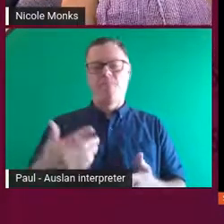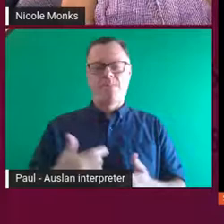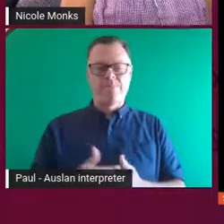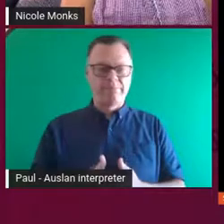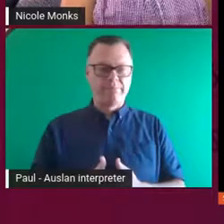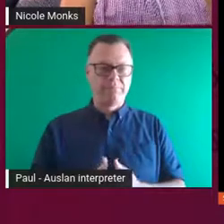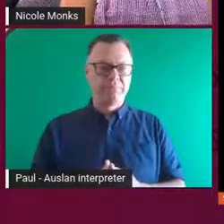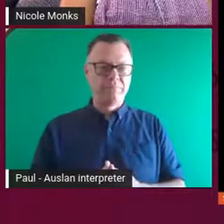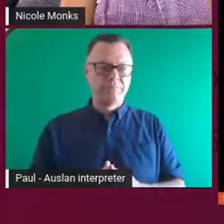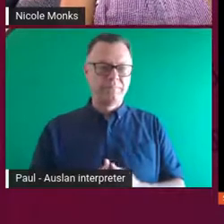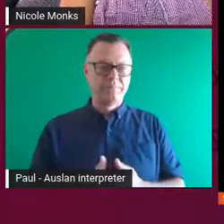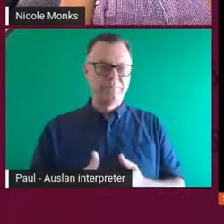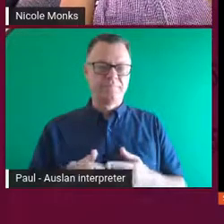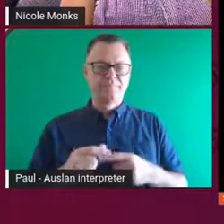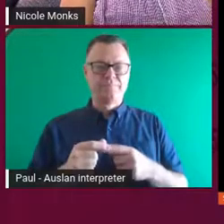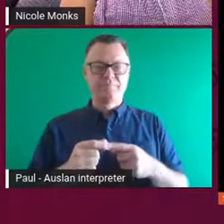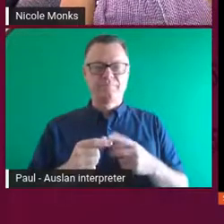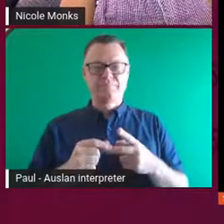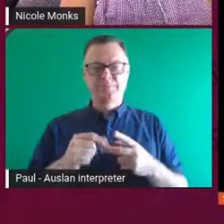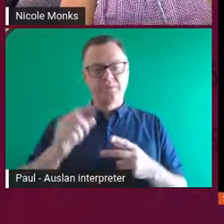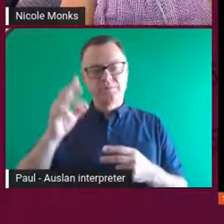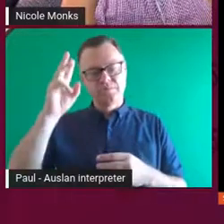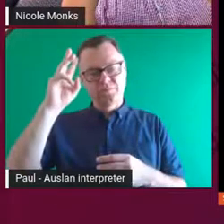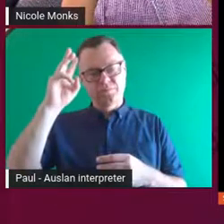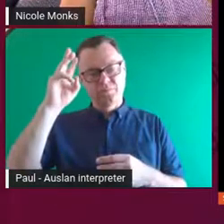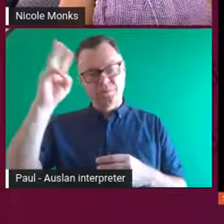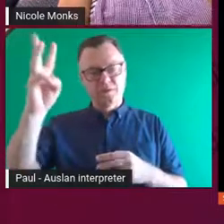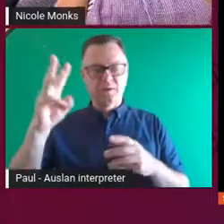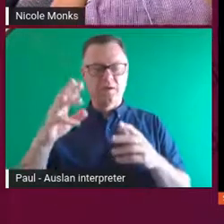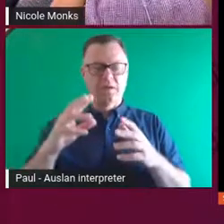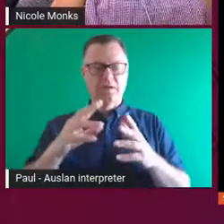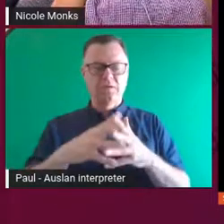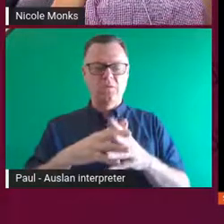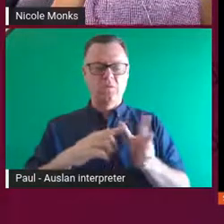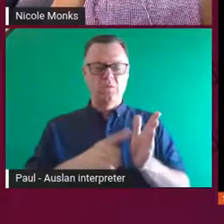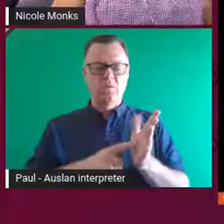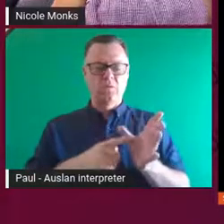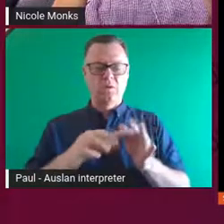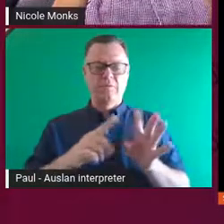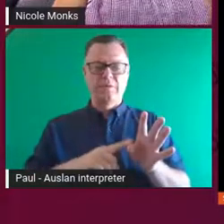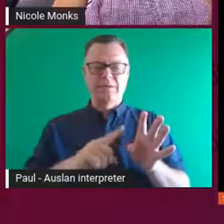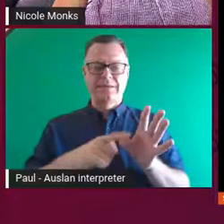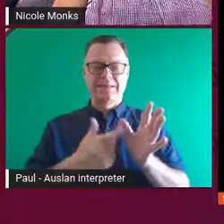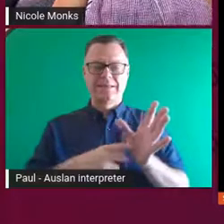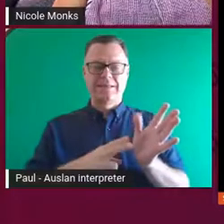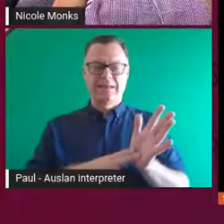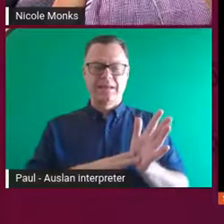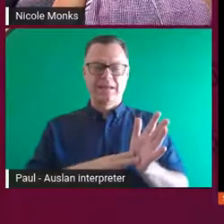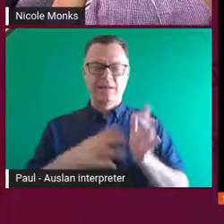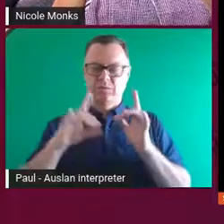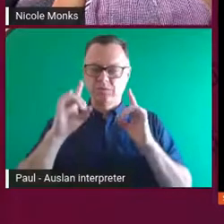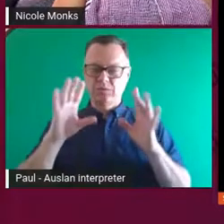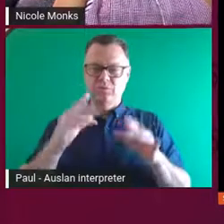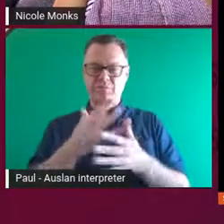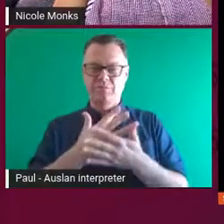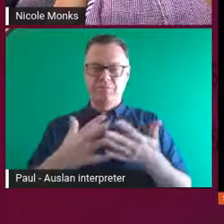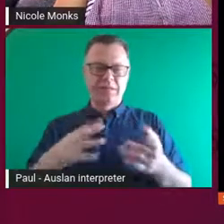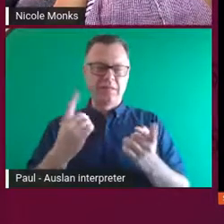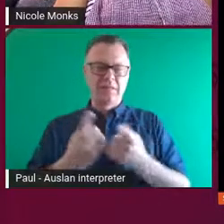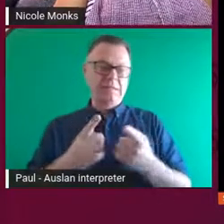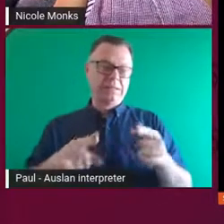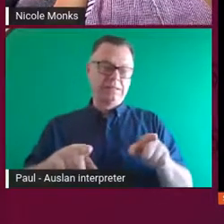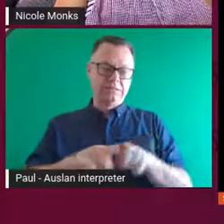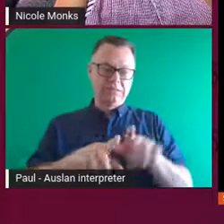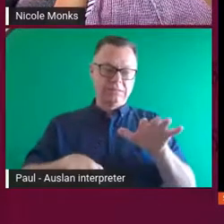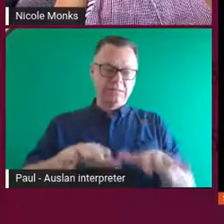wild wallaby yarn as well in there. And it was to sort of talk about the similarities and the differences